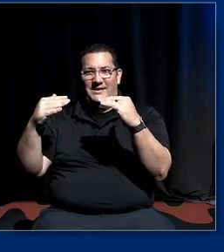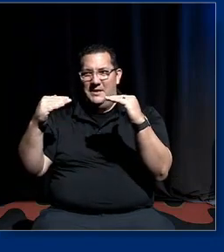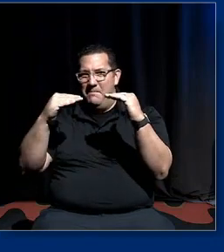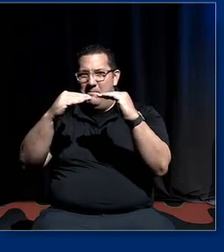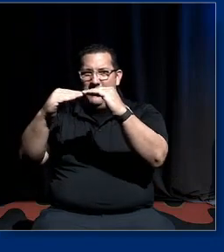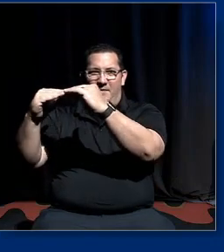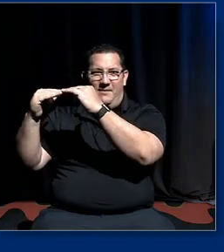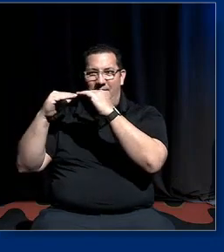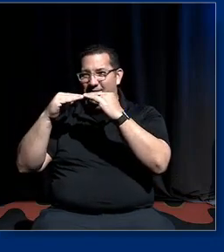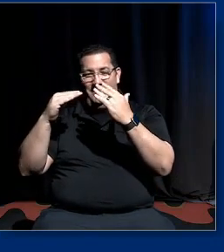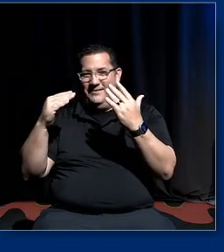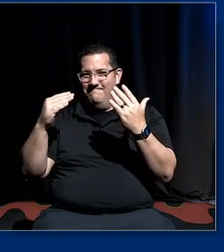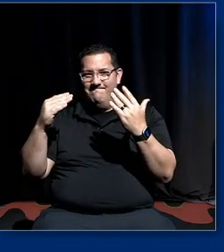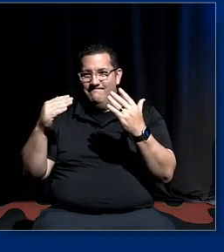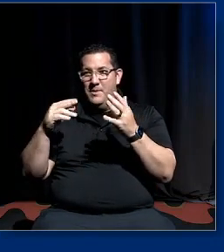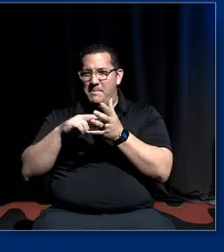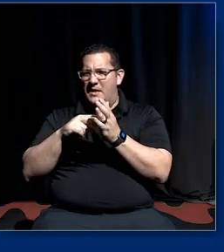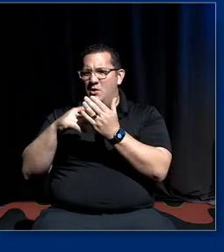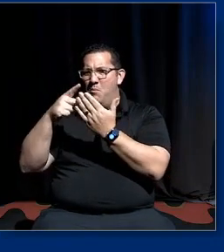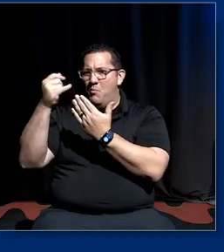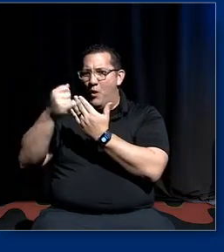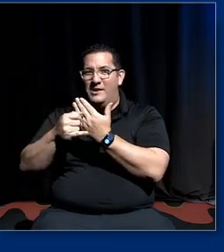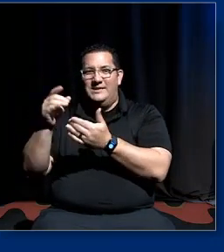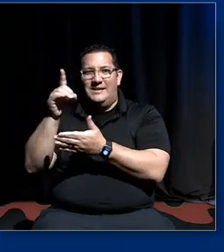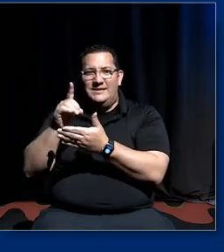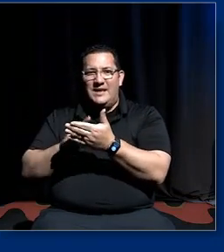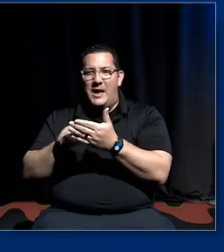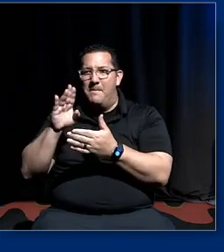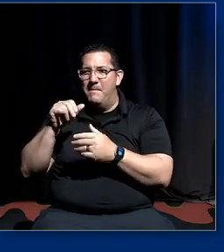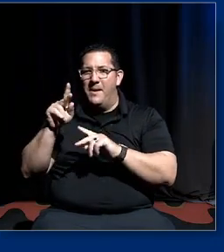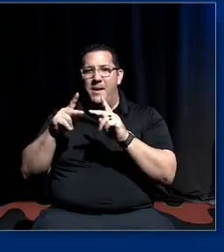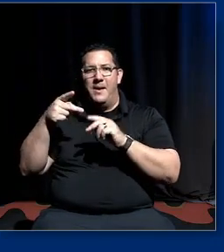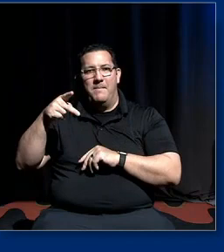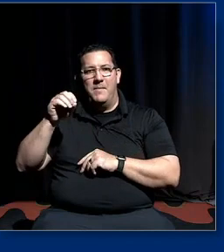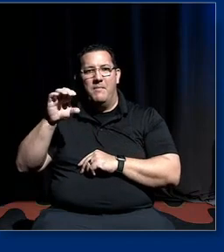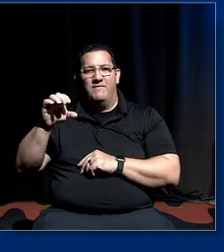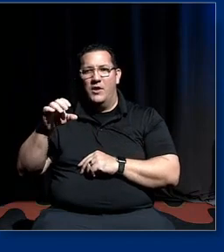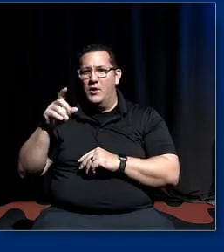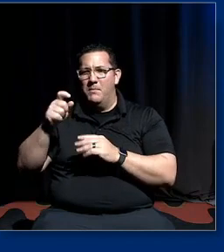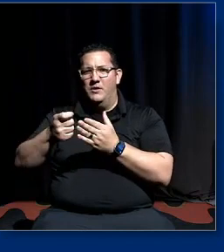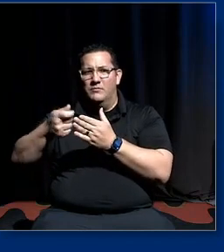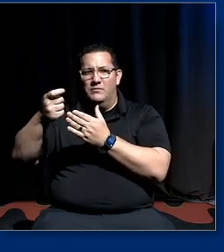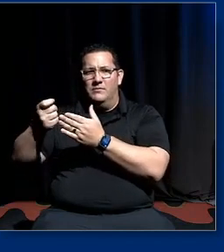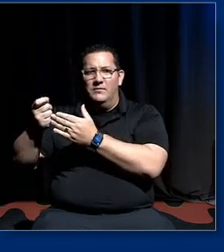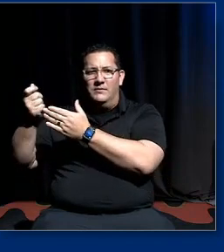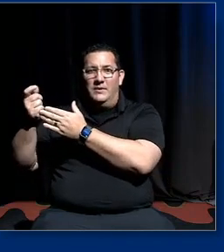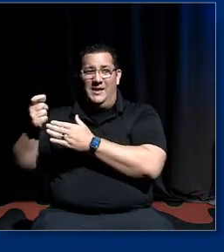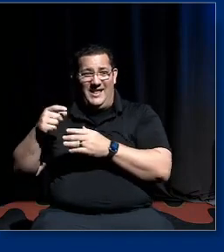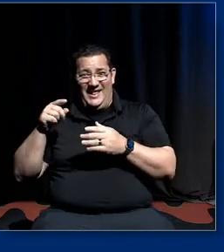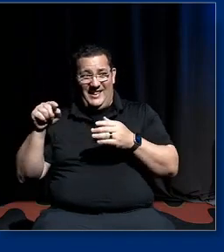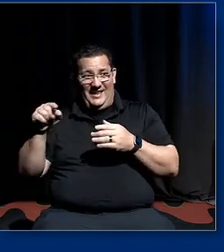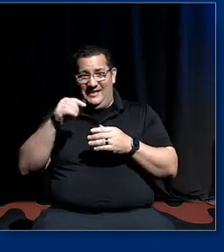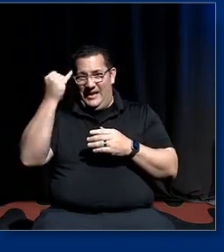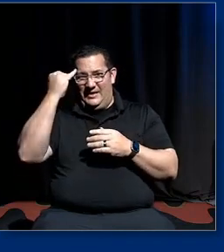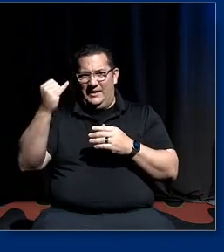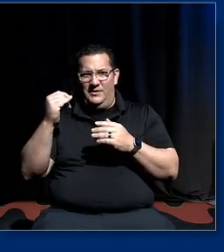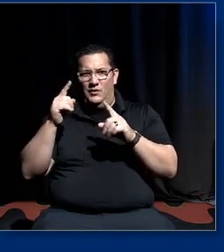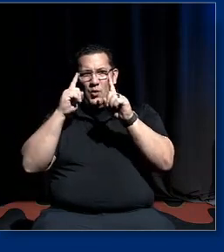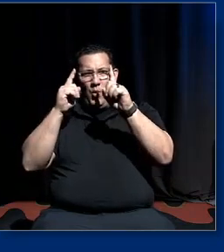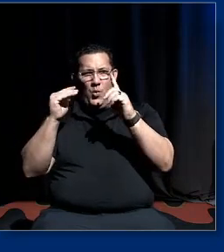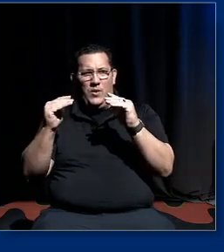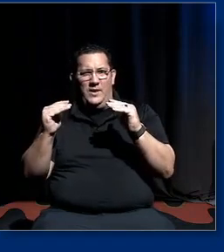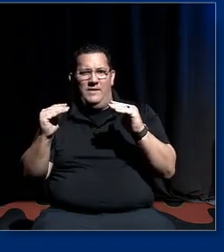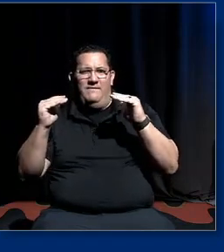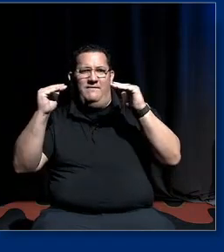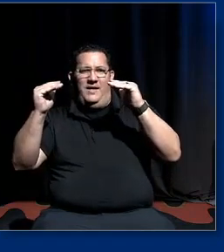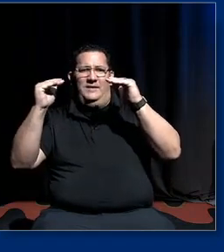with all of these projects that have been designed by people of color to advance equity but all of that regressive stuff